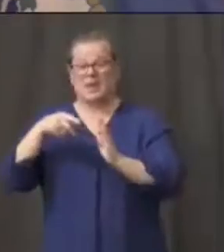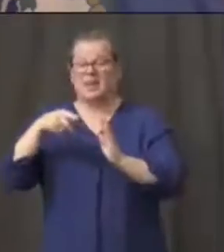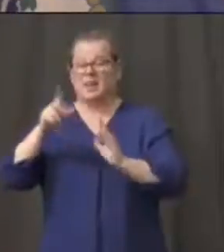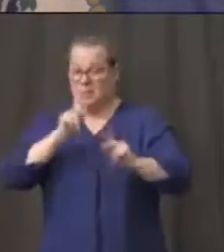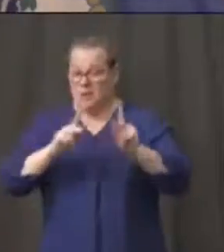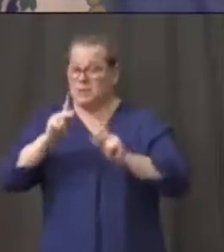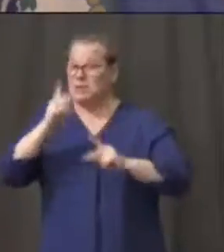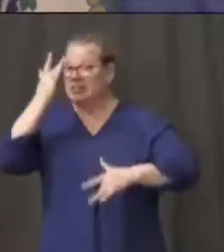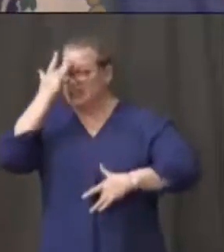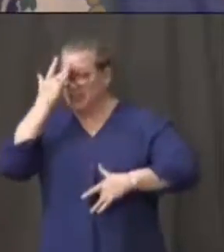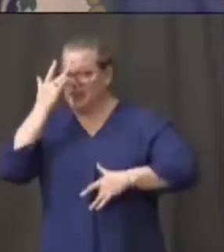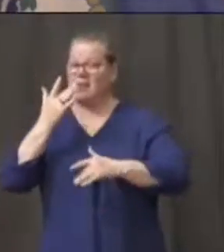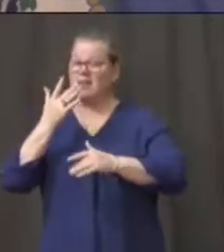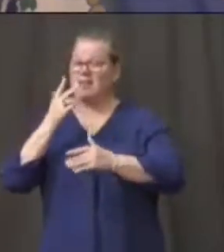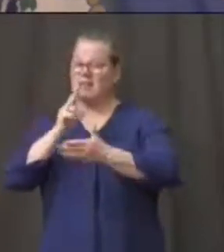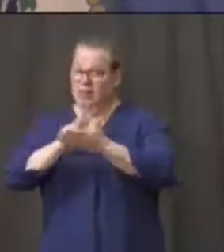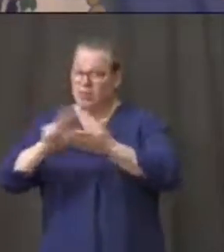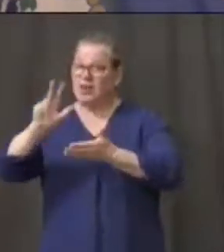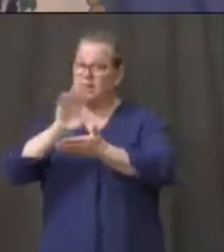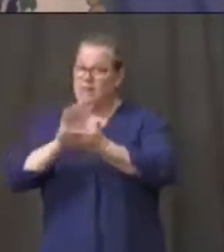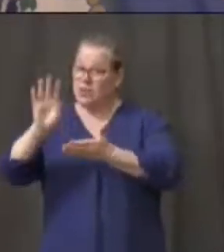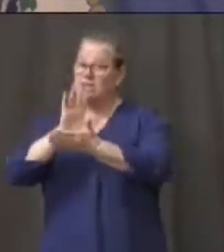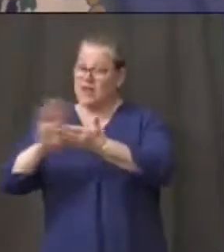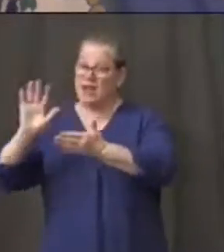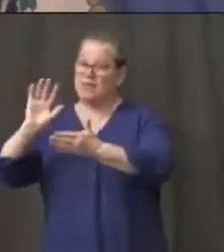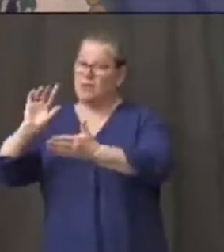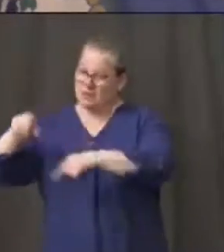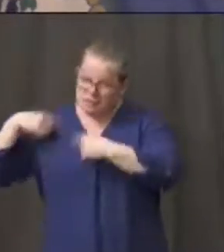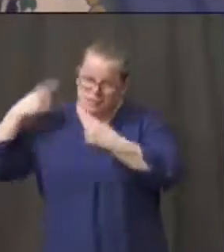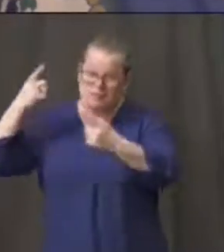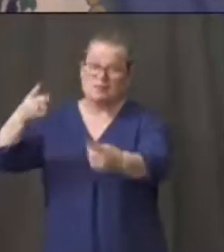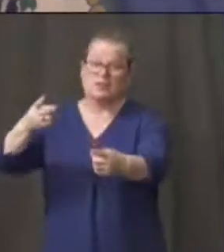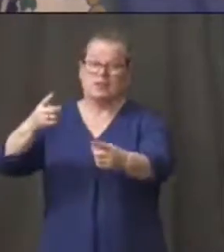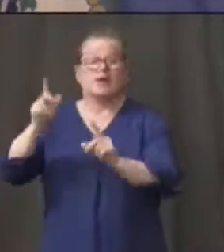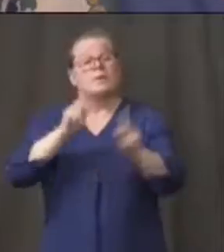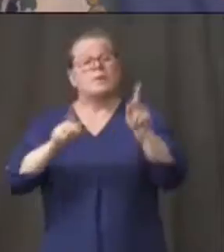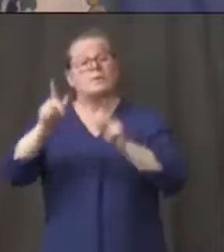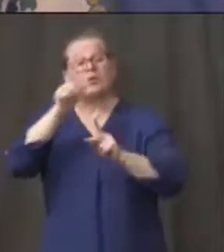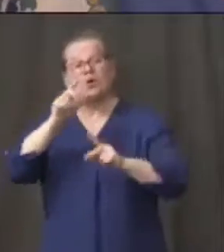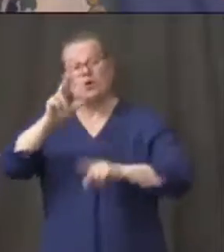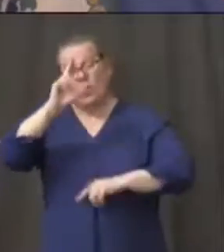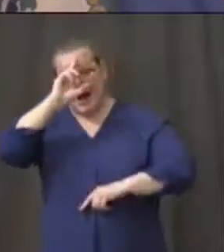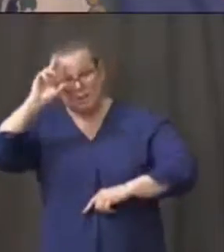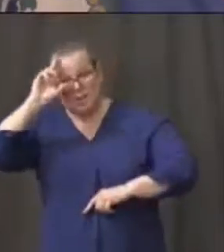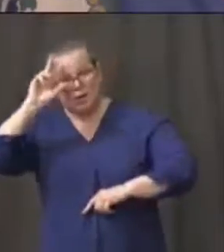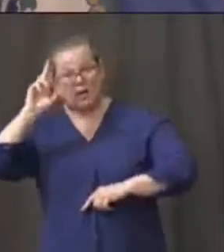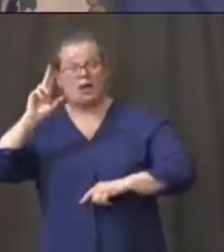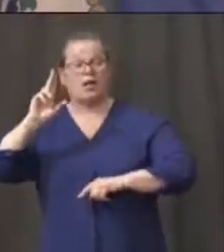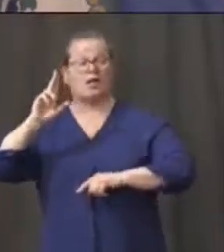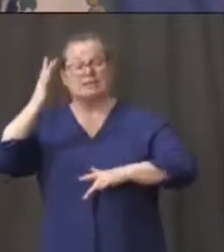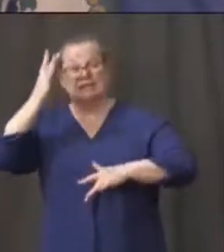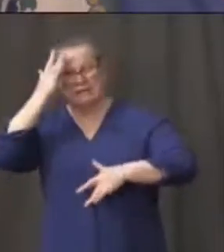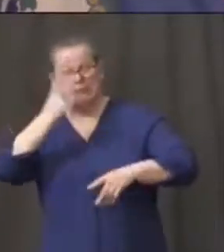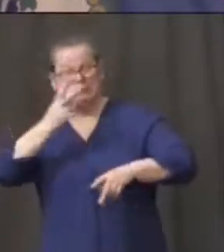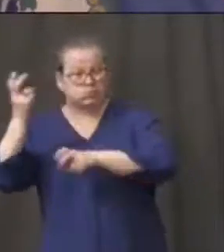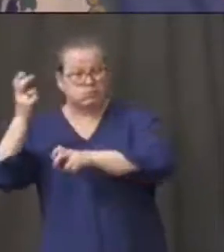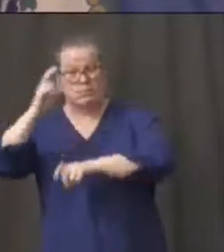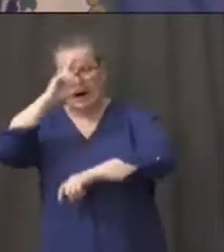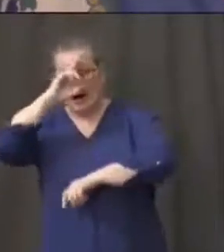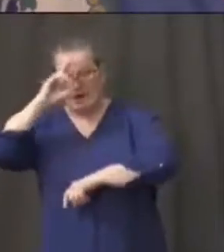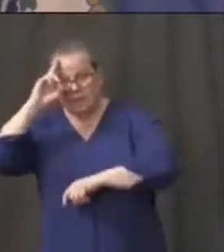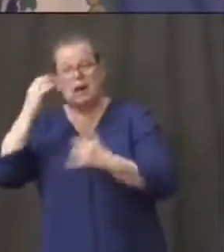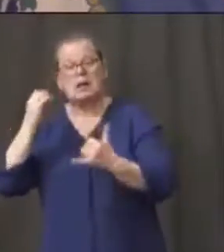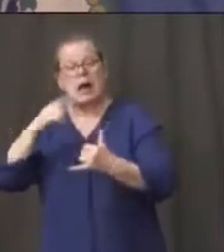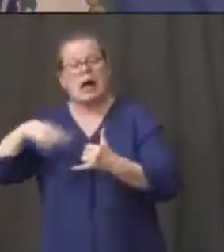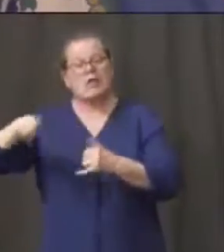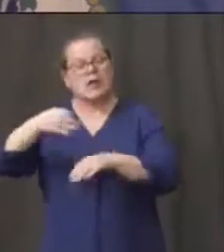A number of people spent time in their hospital beds are now going into intermediate care home to recover. So that means we